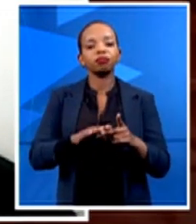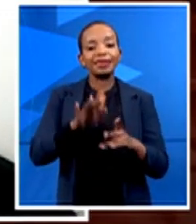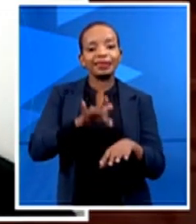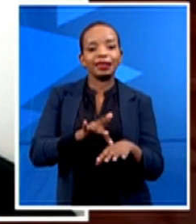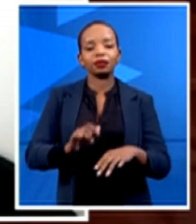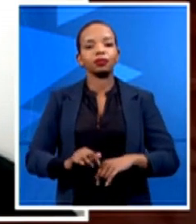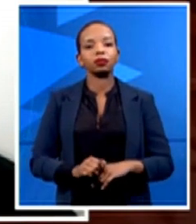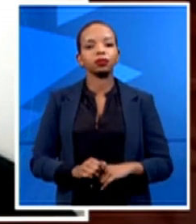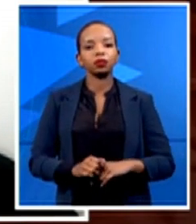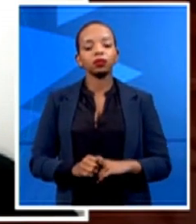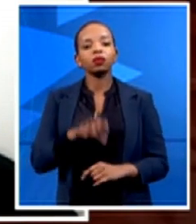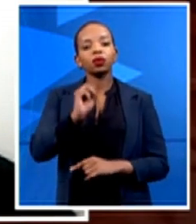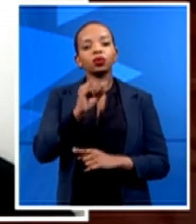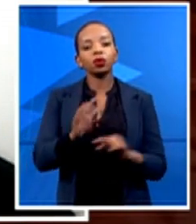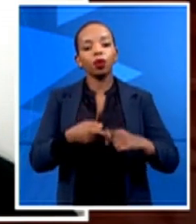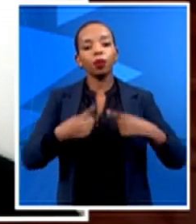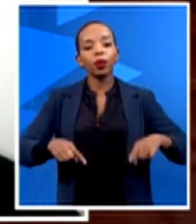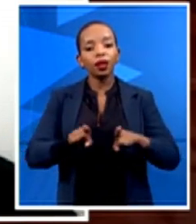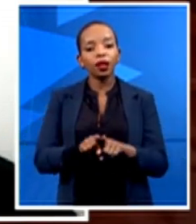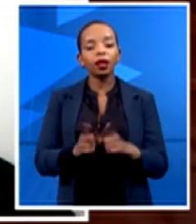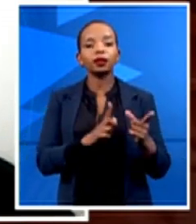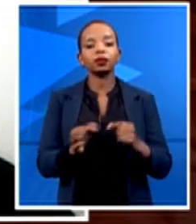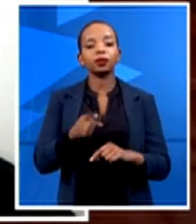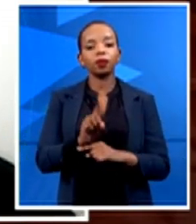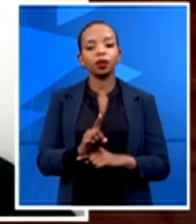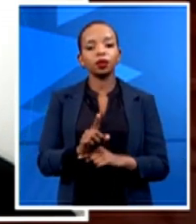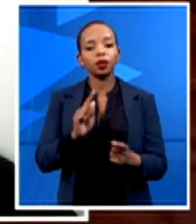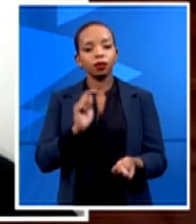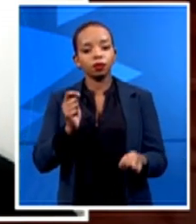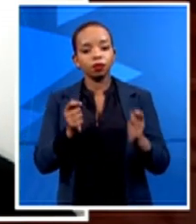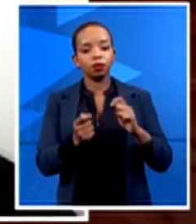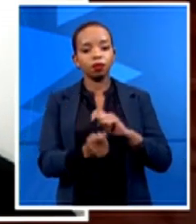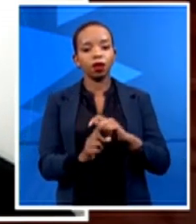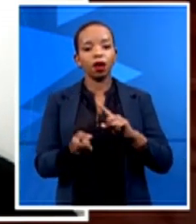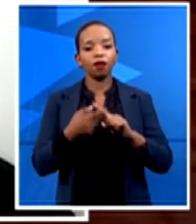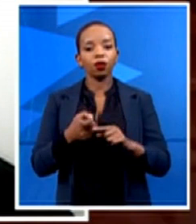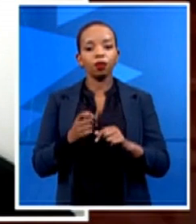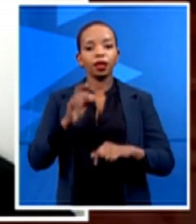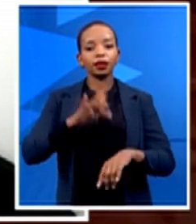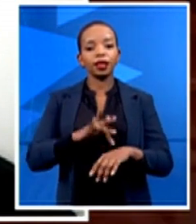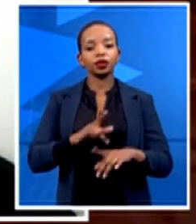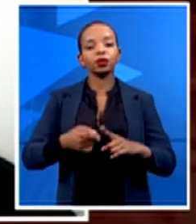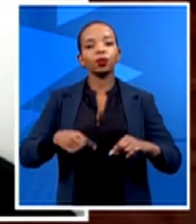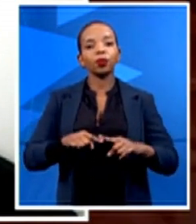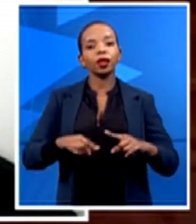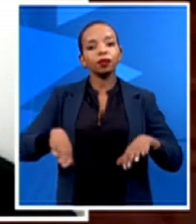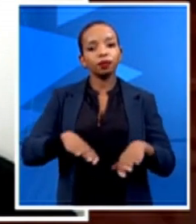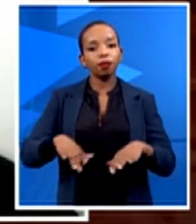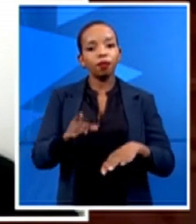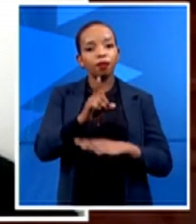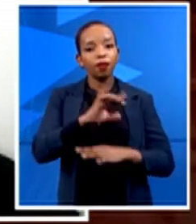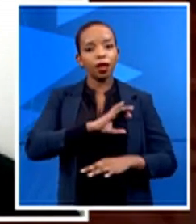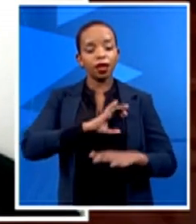from touch to touchless. We're educating our customers. But importantly, we are